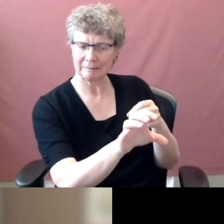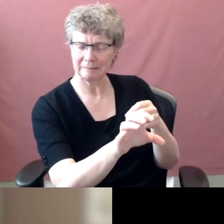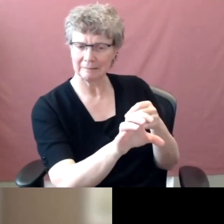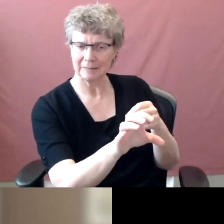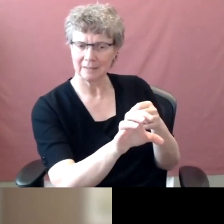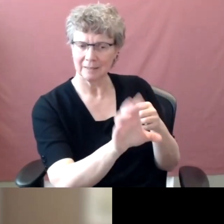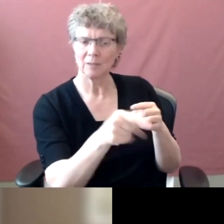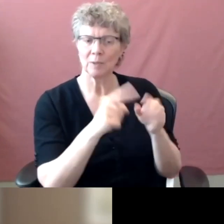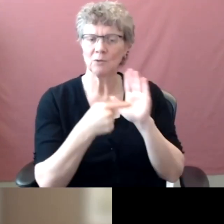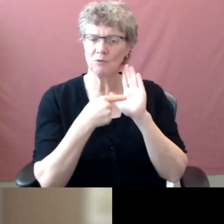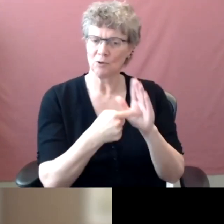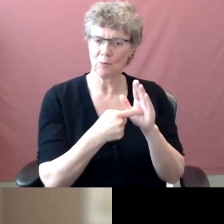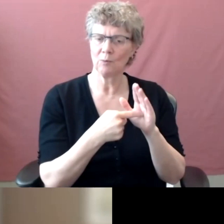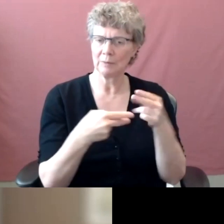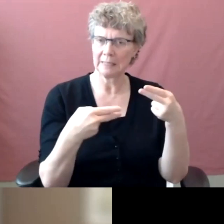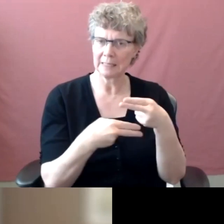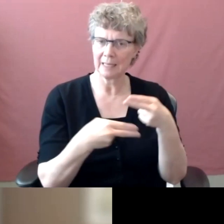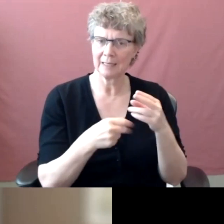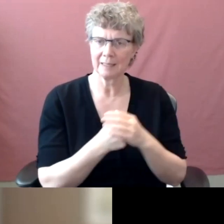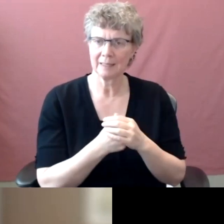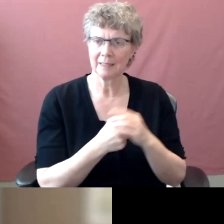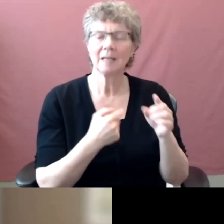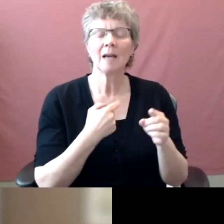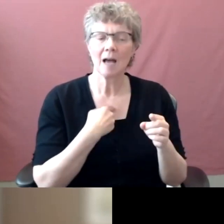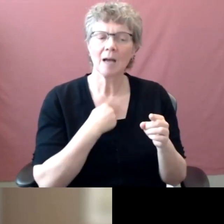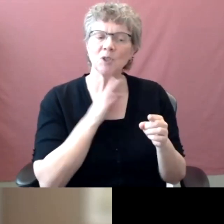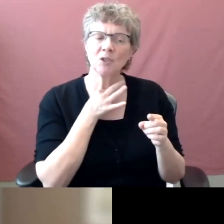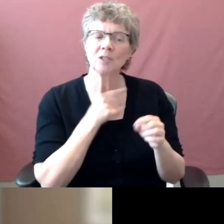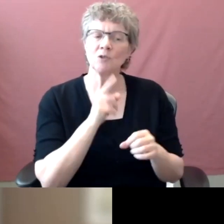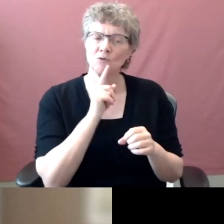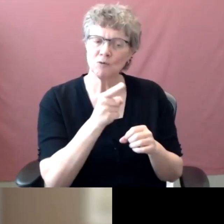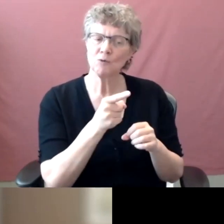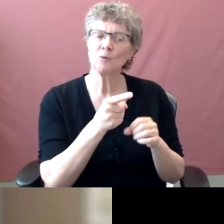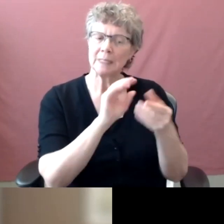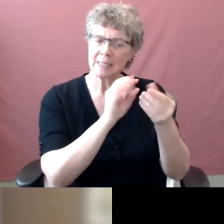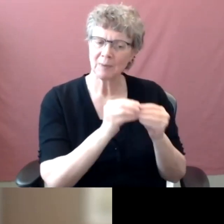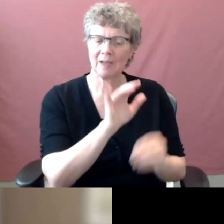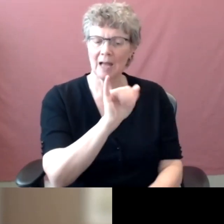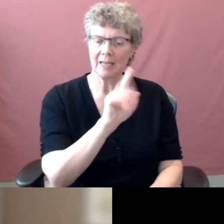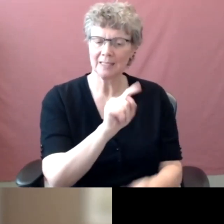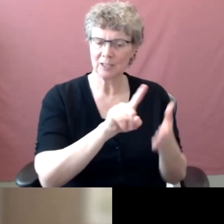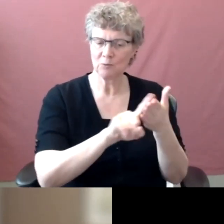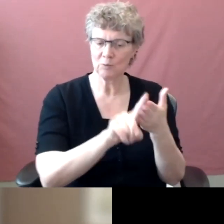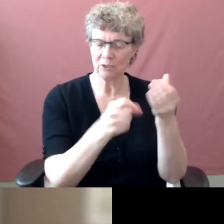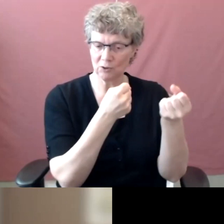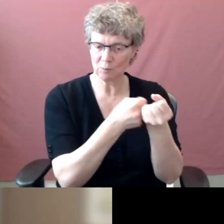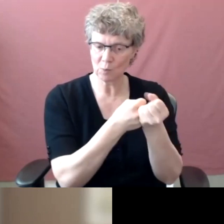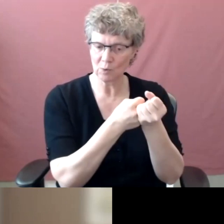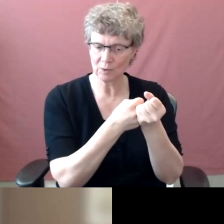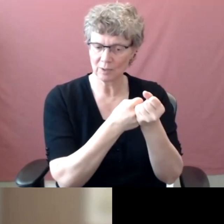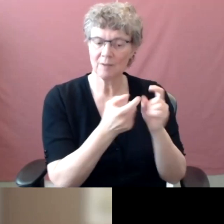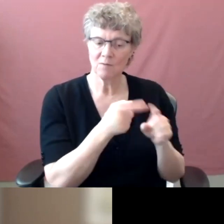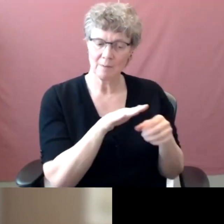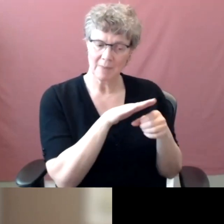like to see a true representation of IT research support from the areas that are actually providing the research support,